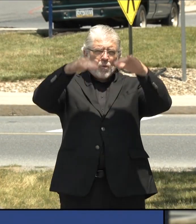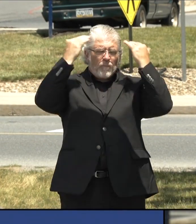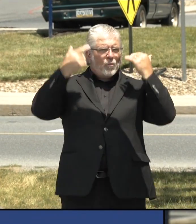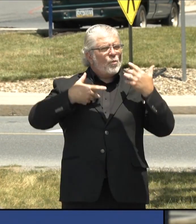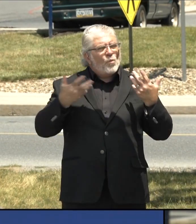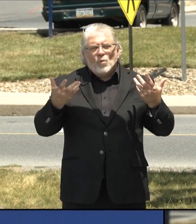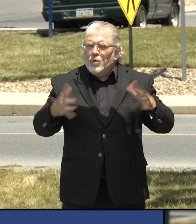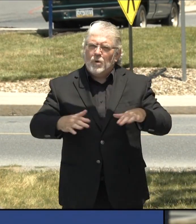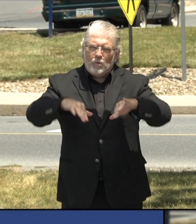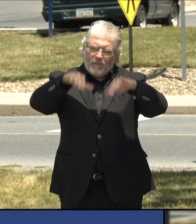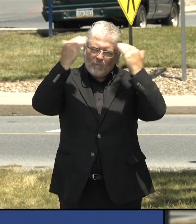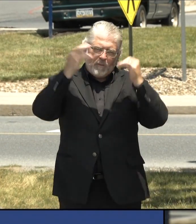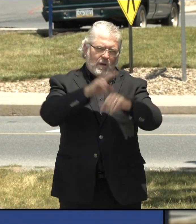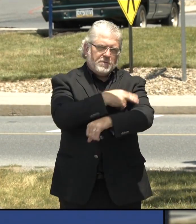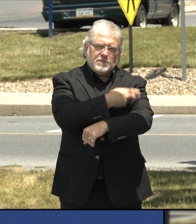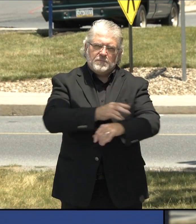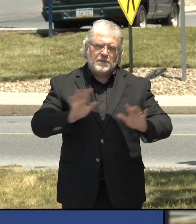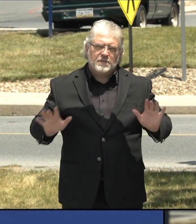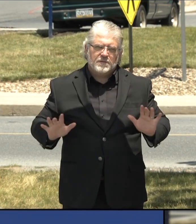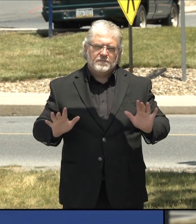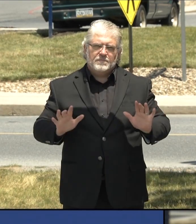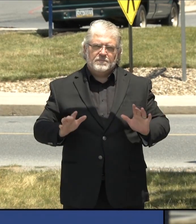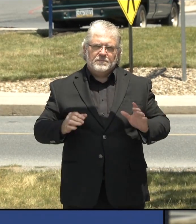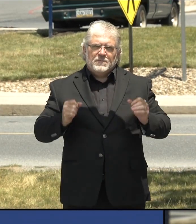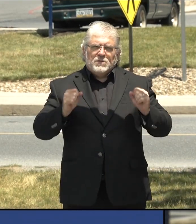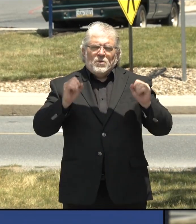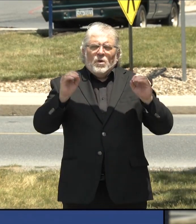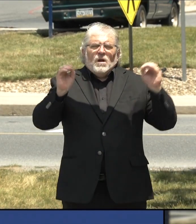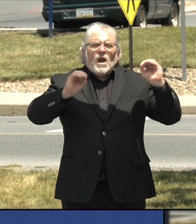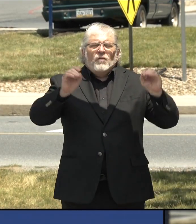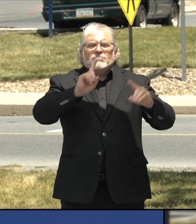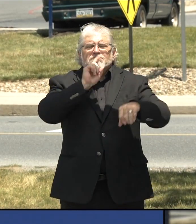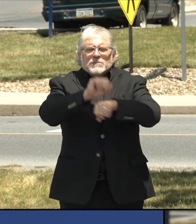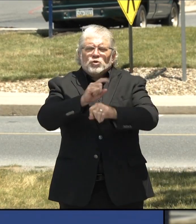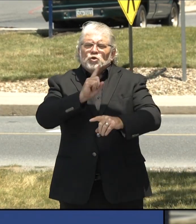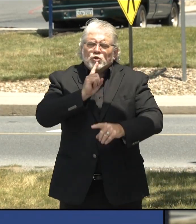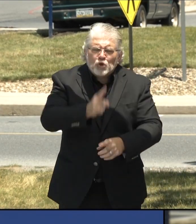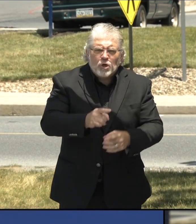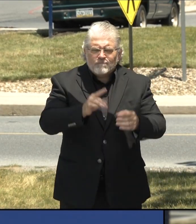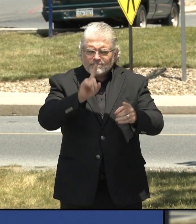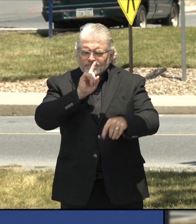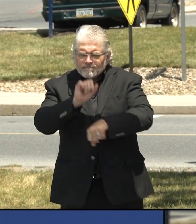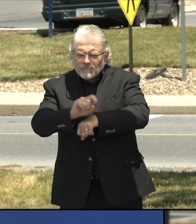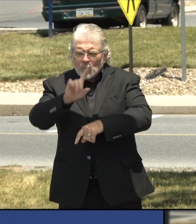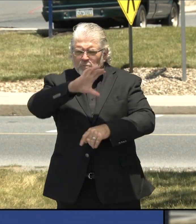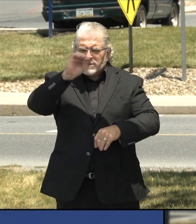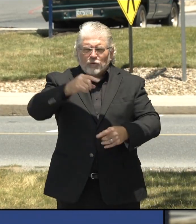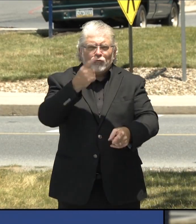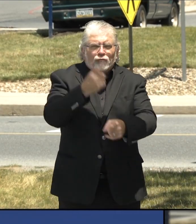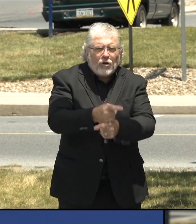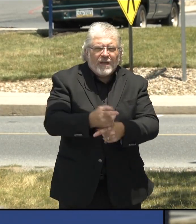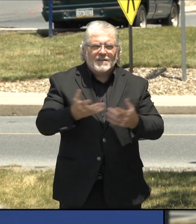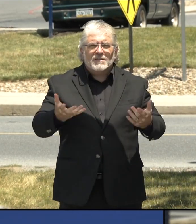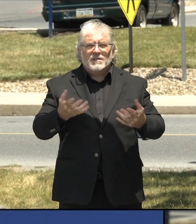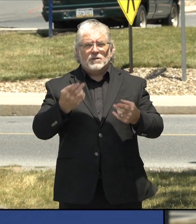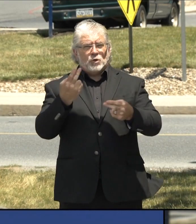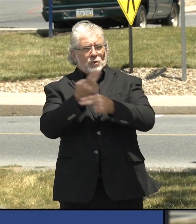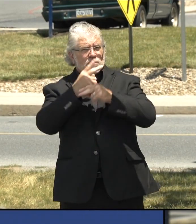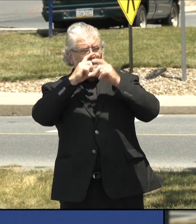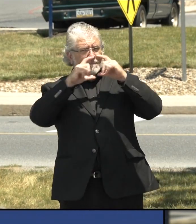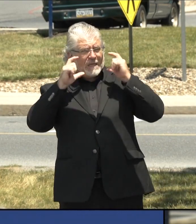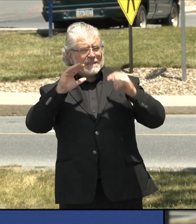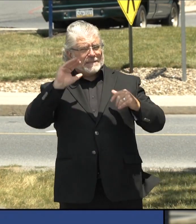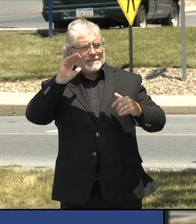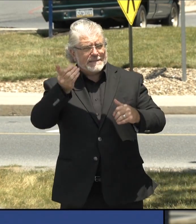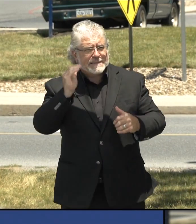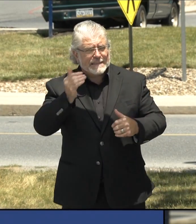So there is no certainty. We're, we're doing the best we can. Aside from the fact that that masks seem to do a good job of reducing the spread